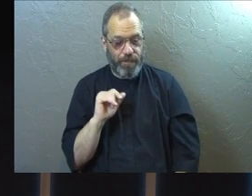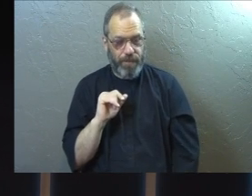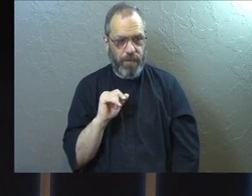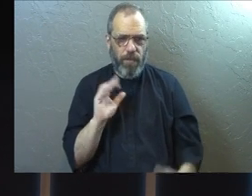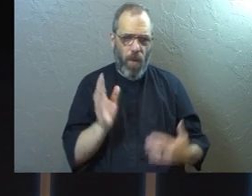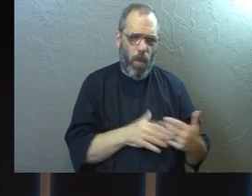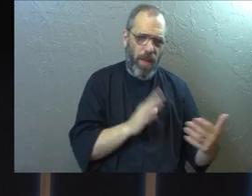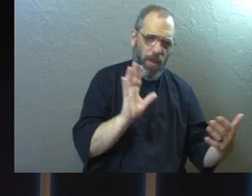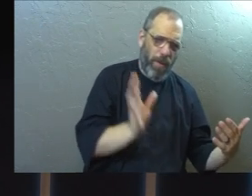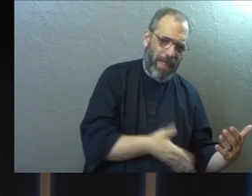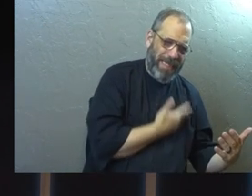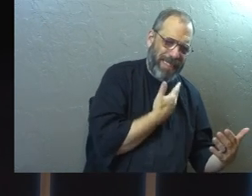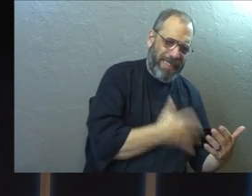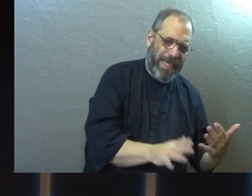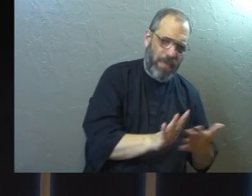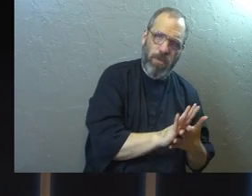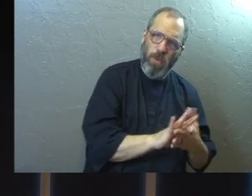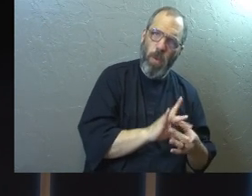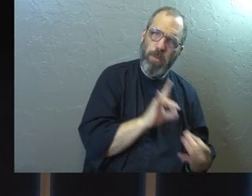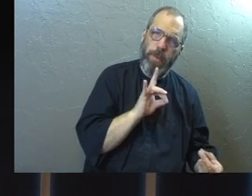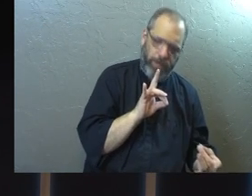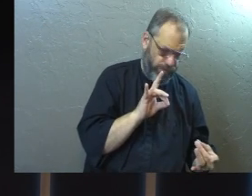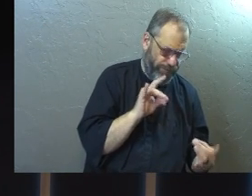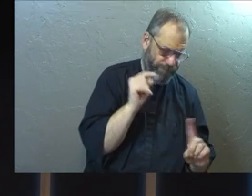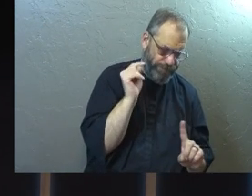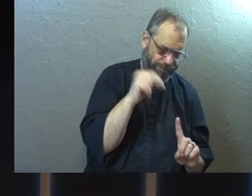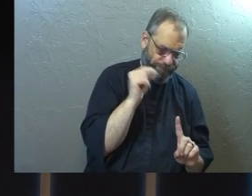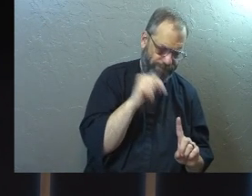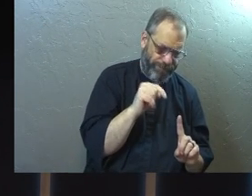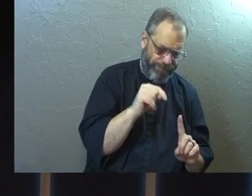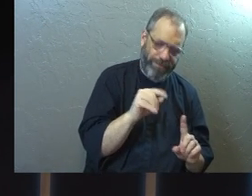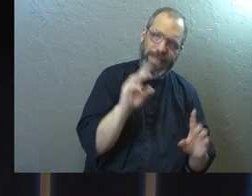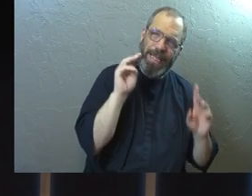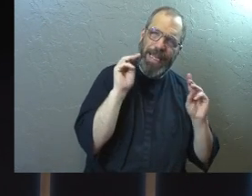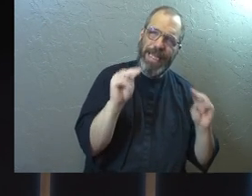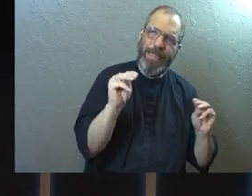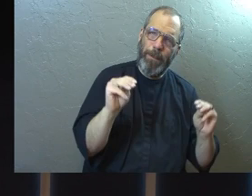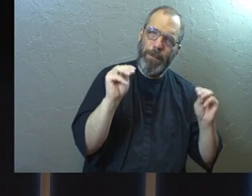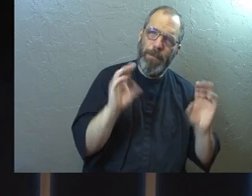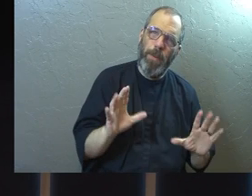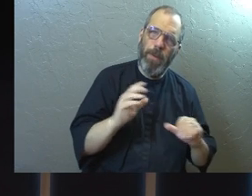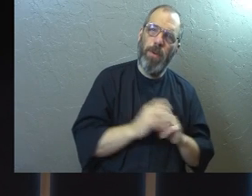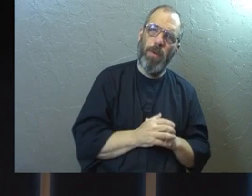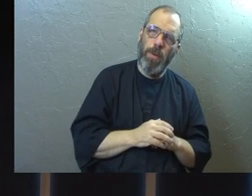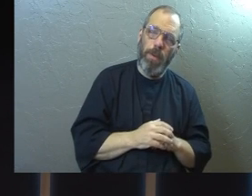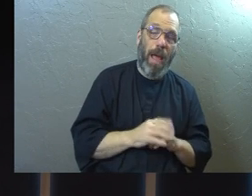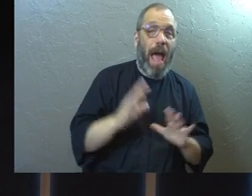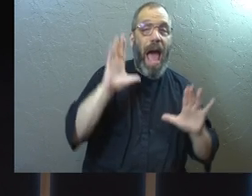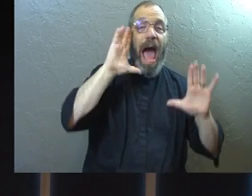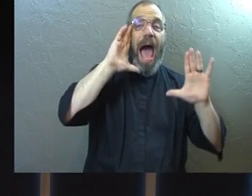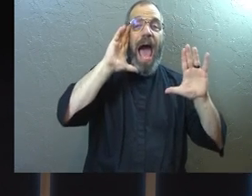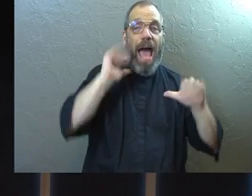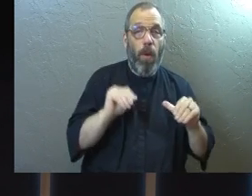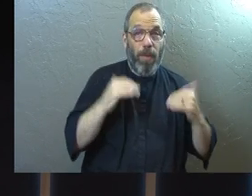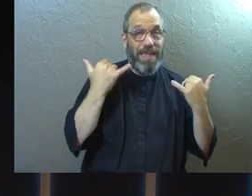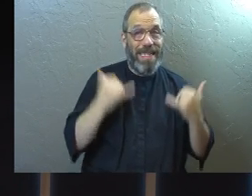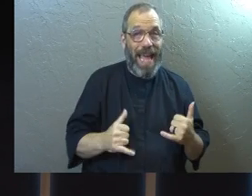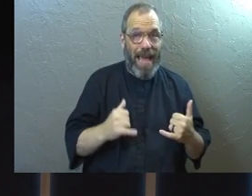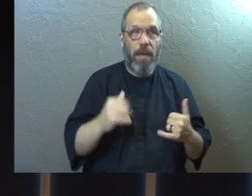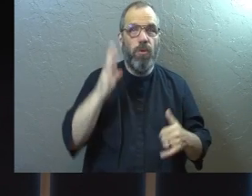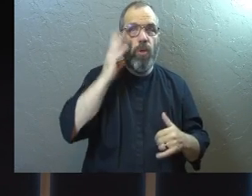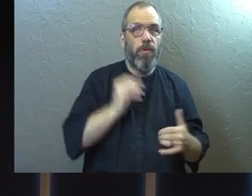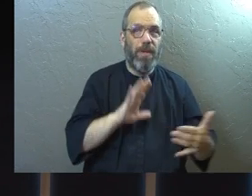Whether it sings to you is a work of the Holy Spirit. It's a miracle. I hope it sings to you today.